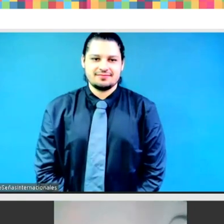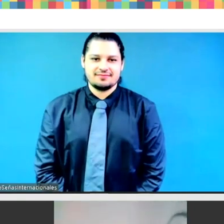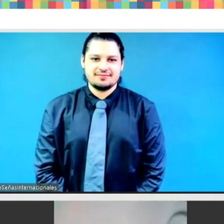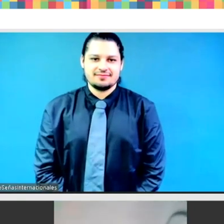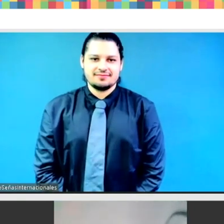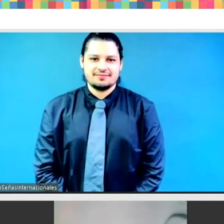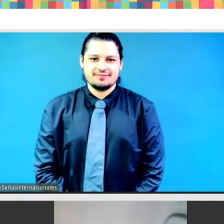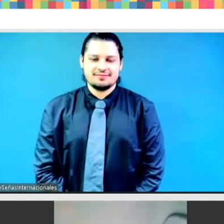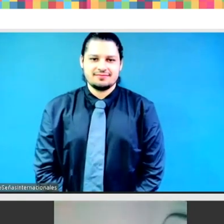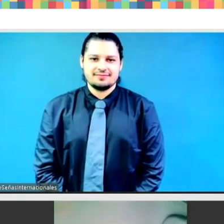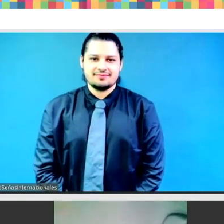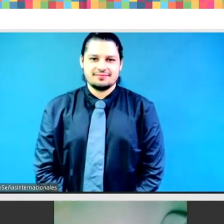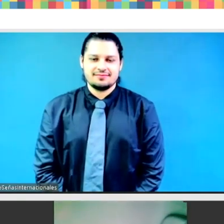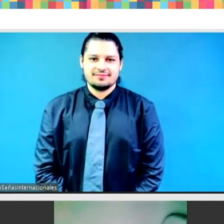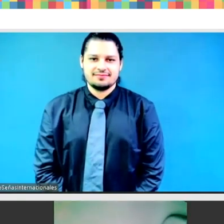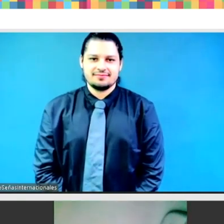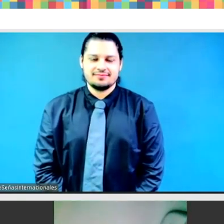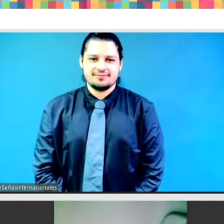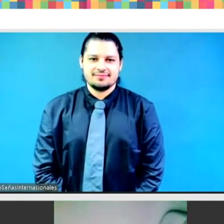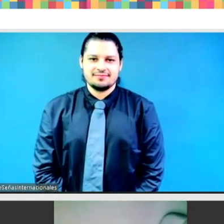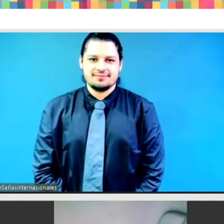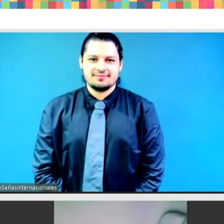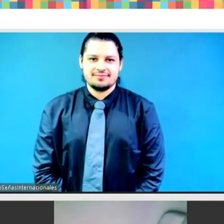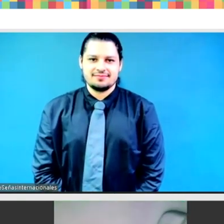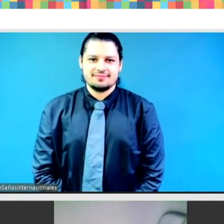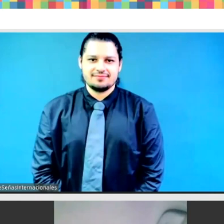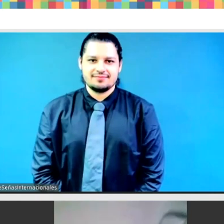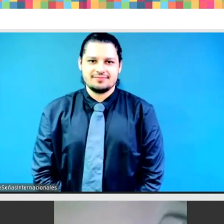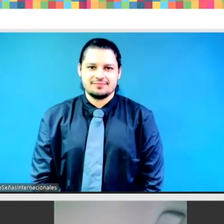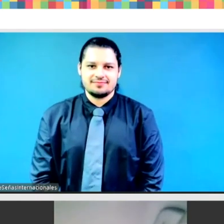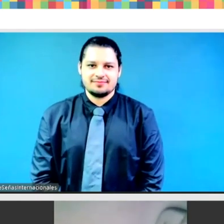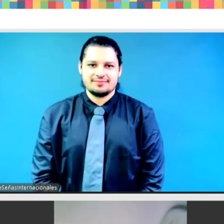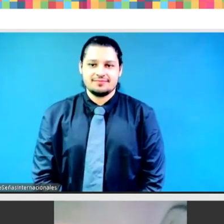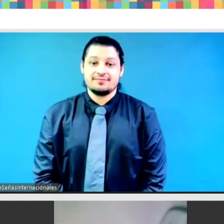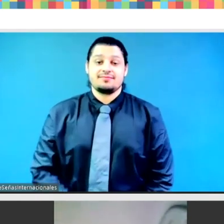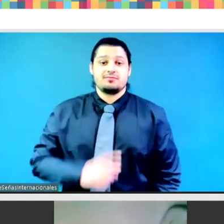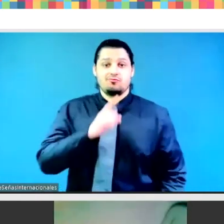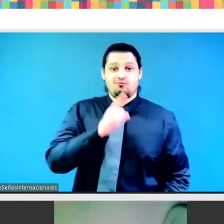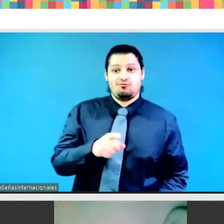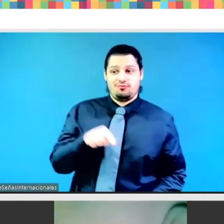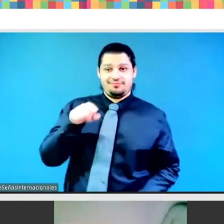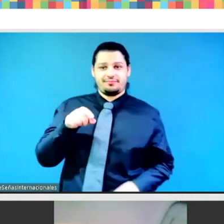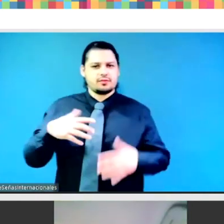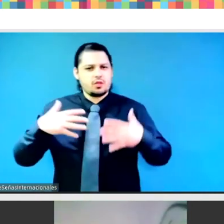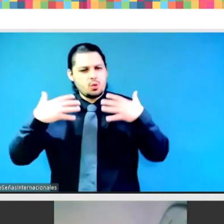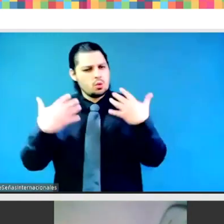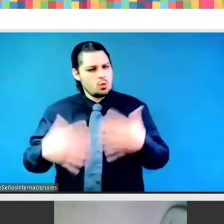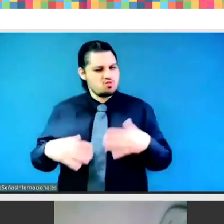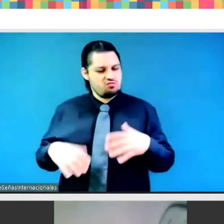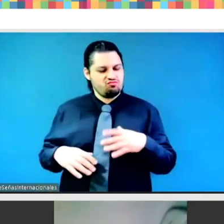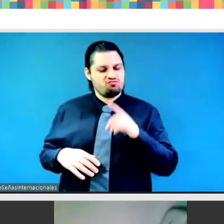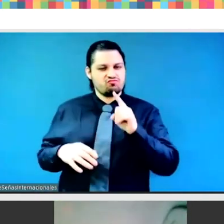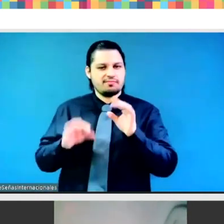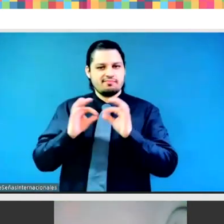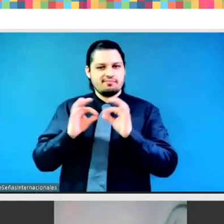paramount and we thank you very much. We those programs, all those programs which are in the feminist movement.